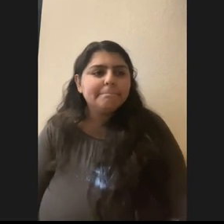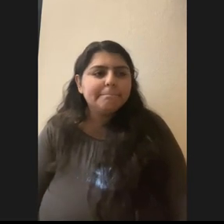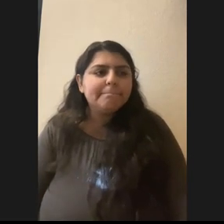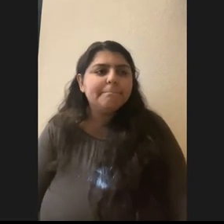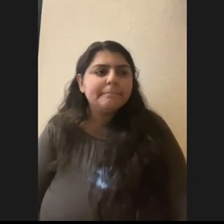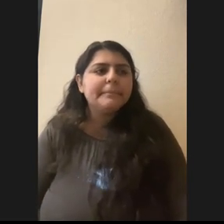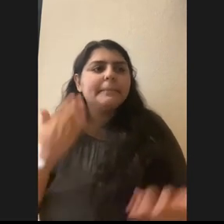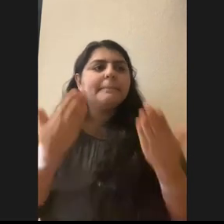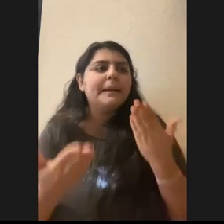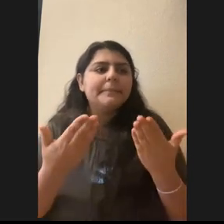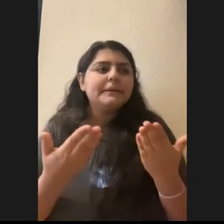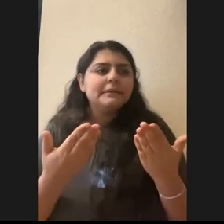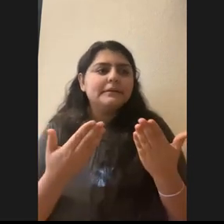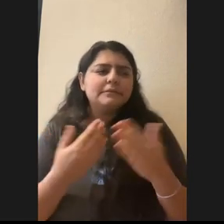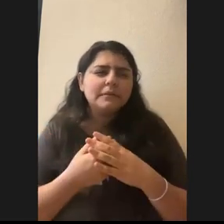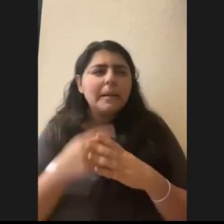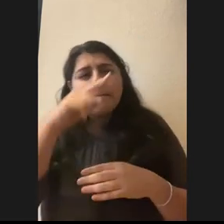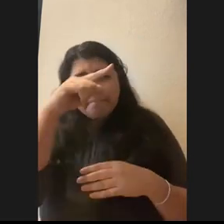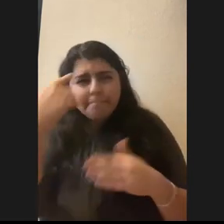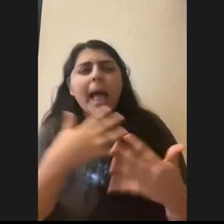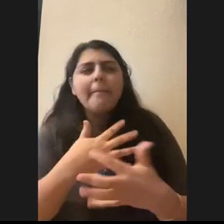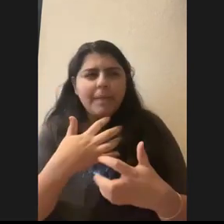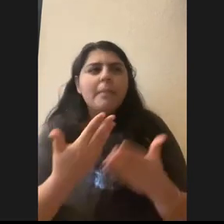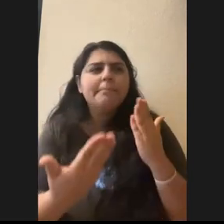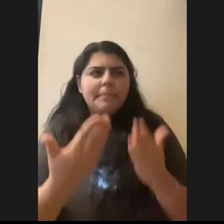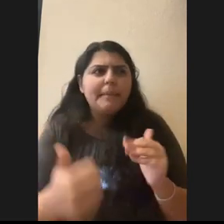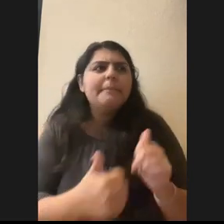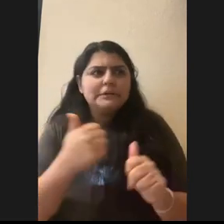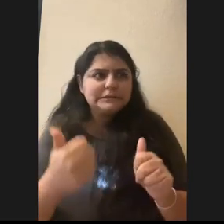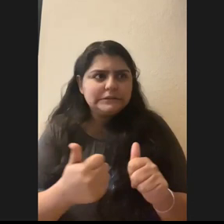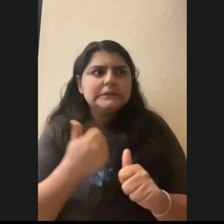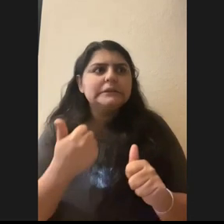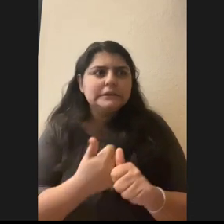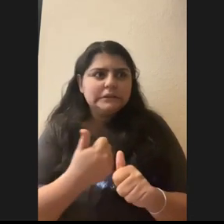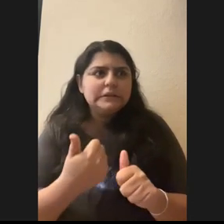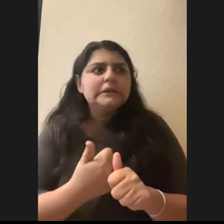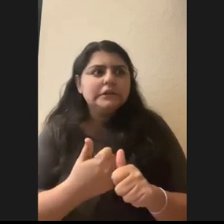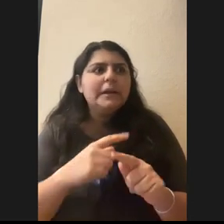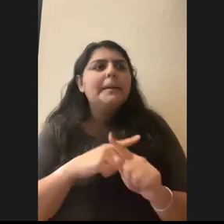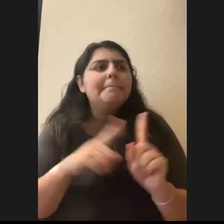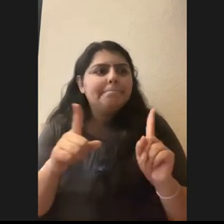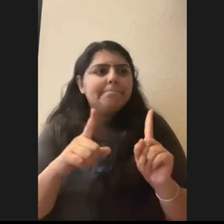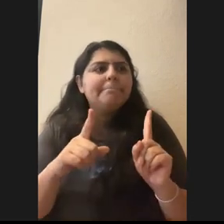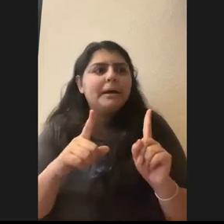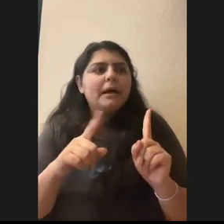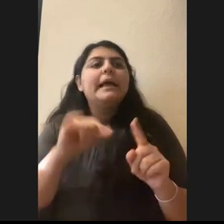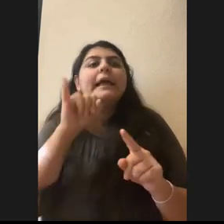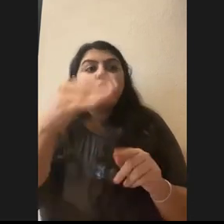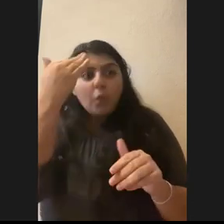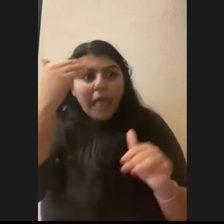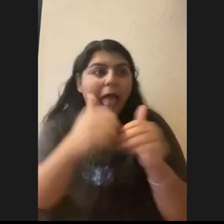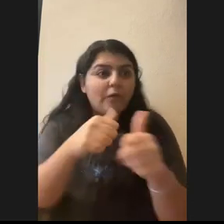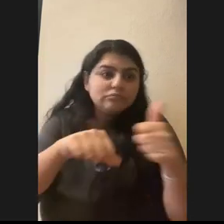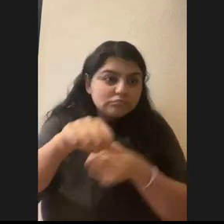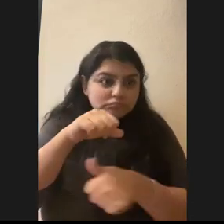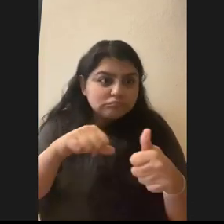maybe not. Uh, well, the black bear is probably the most dangerous, but just knowing how to be around them. They're actually big babies. If you've, uh,